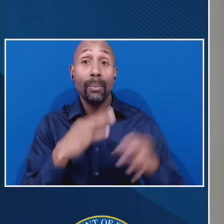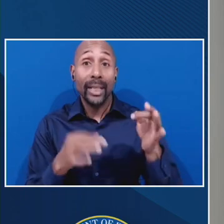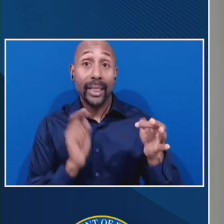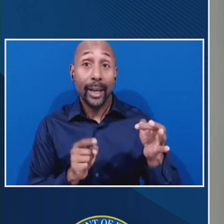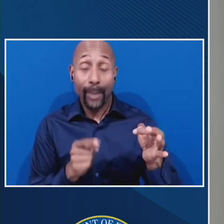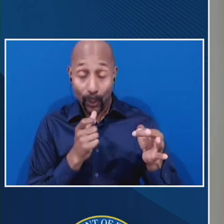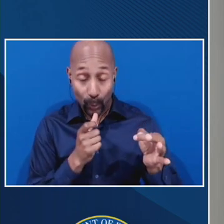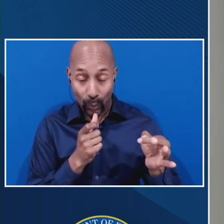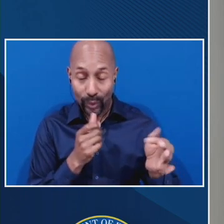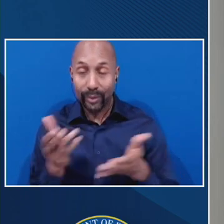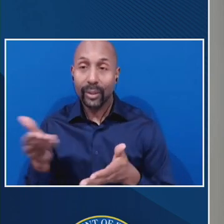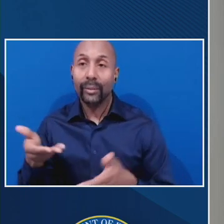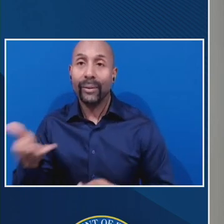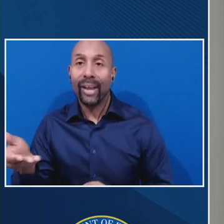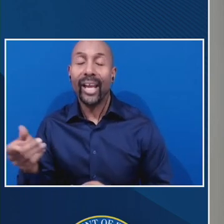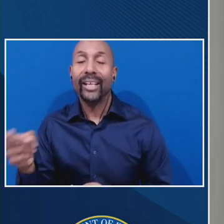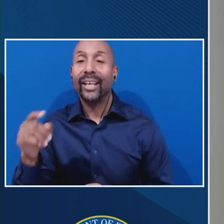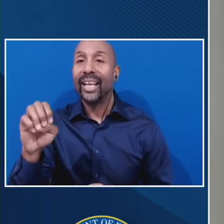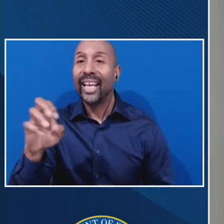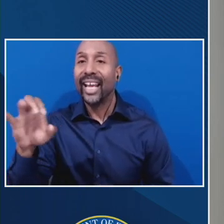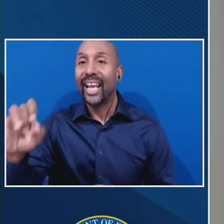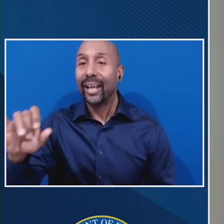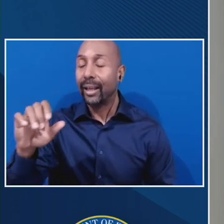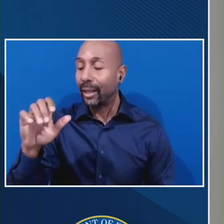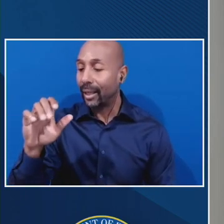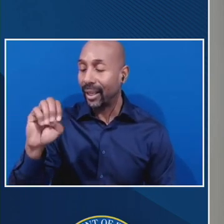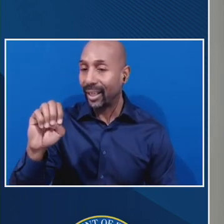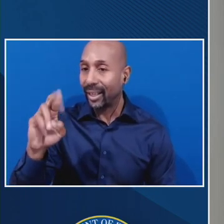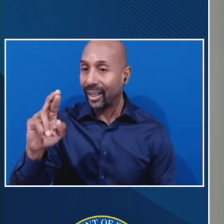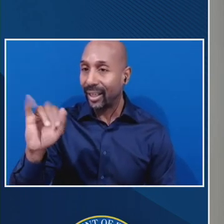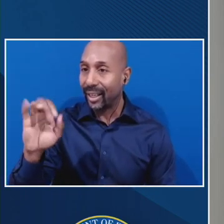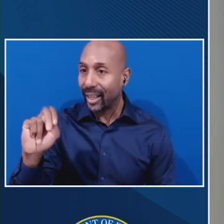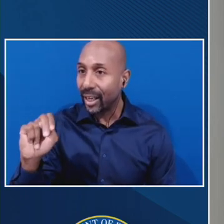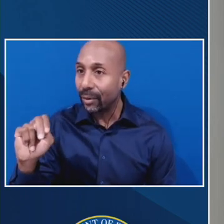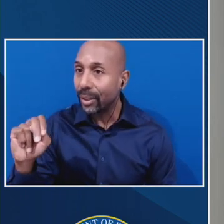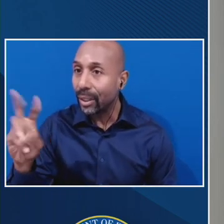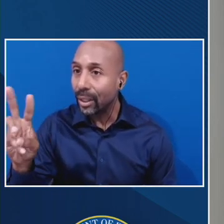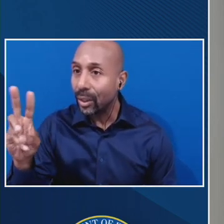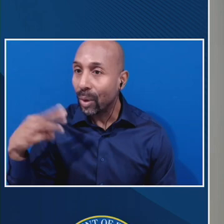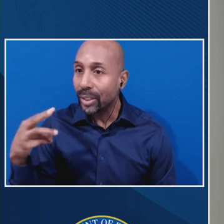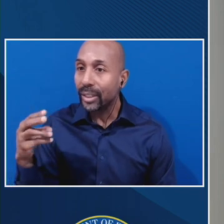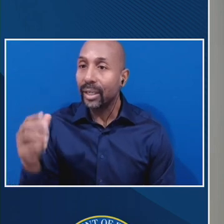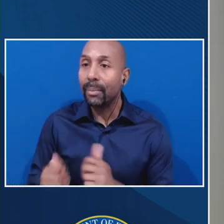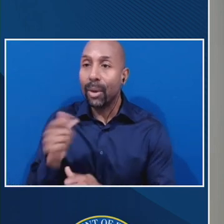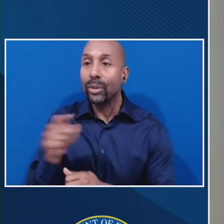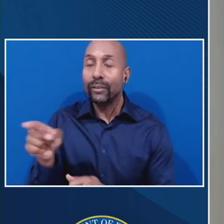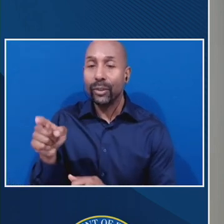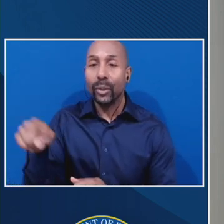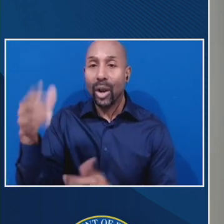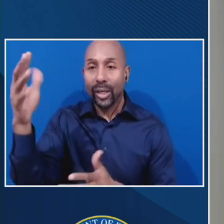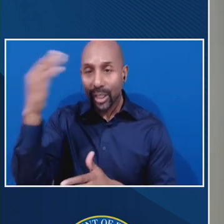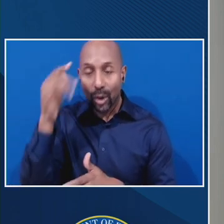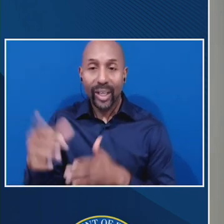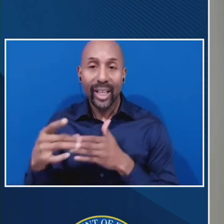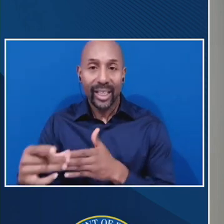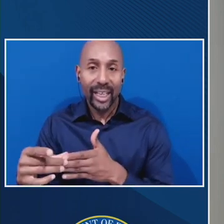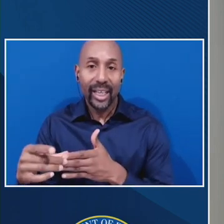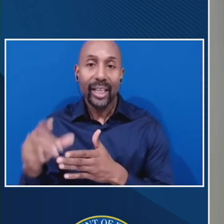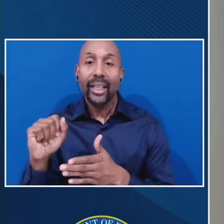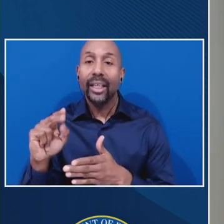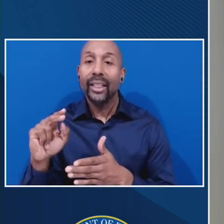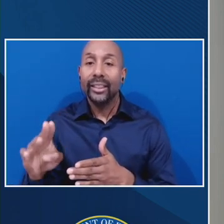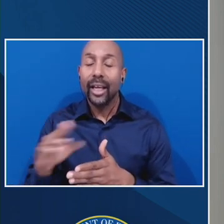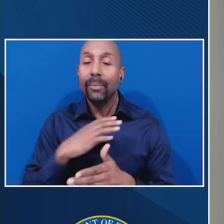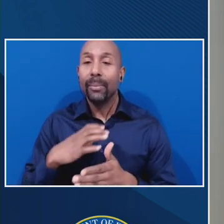invited Aaron Washington, who I think most of you know is leading, it will be leading the subcommittee for TRIO for the department, but he's